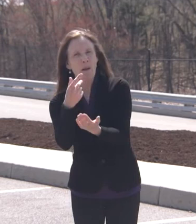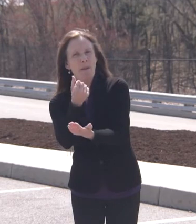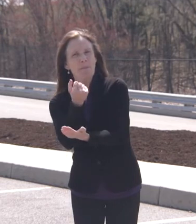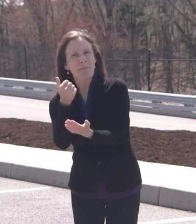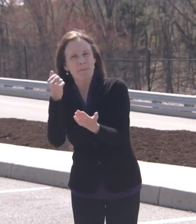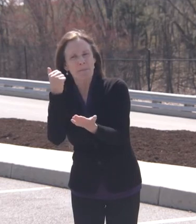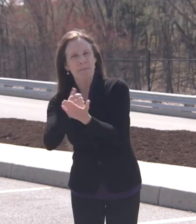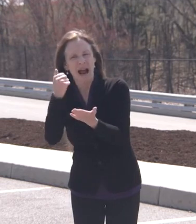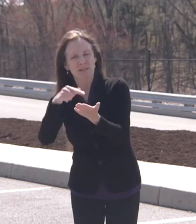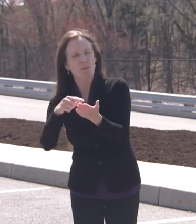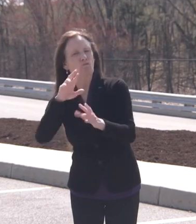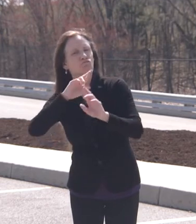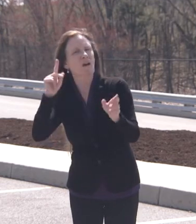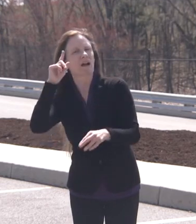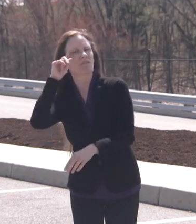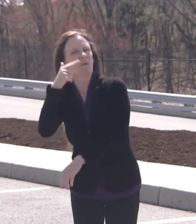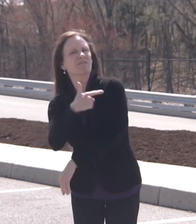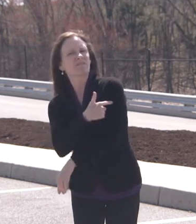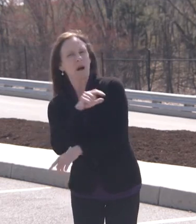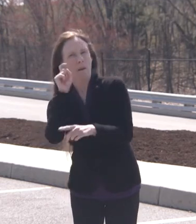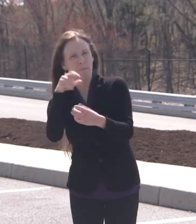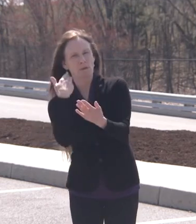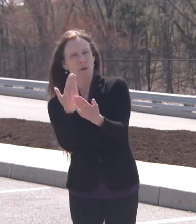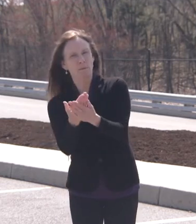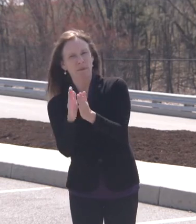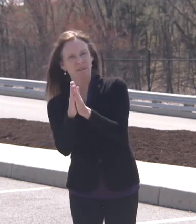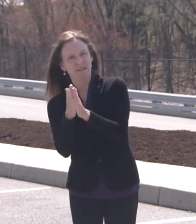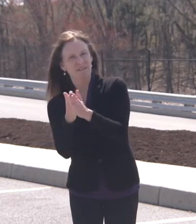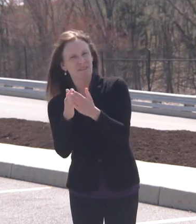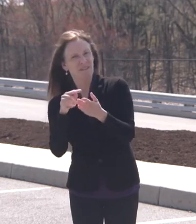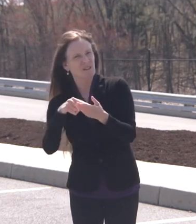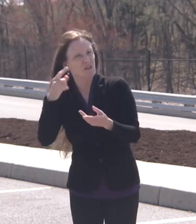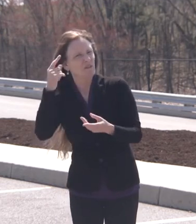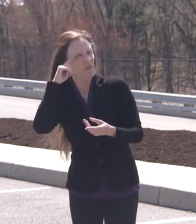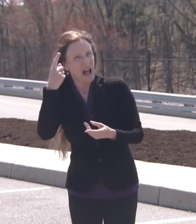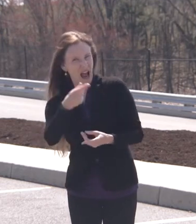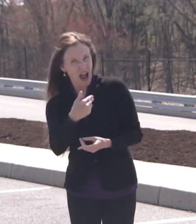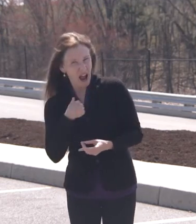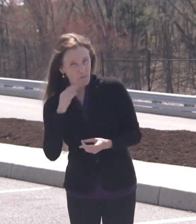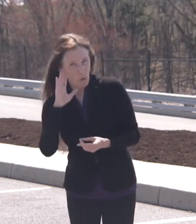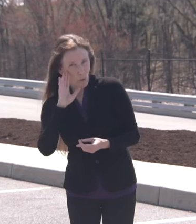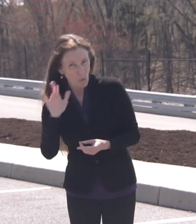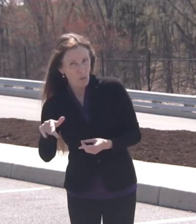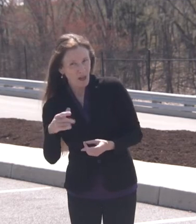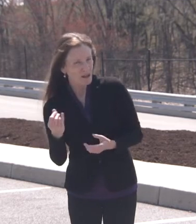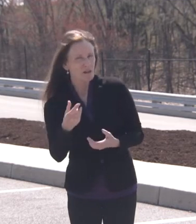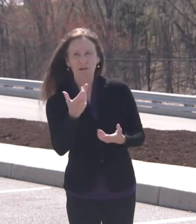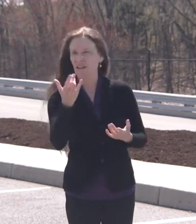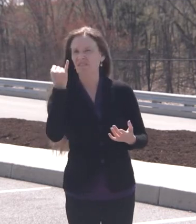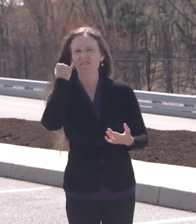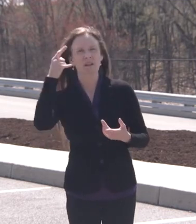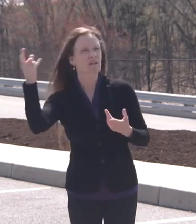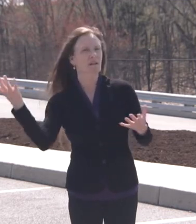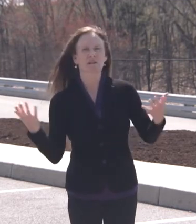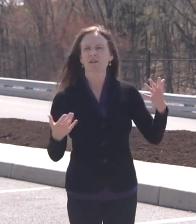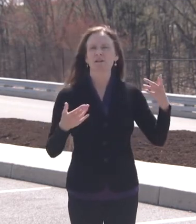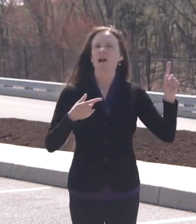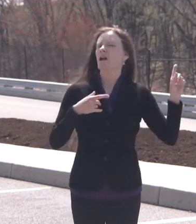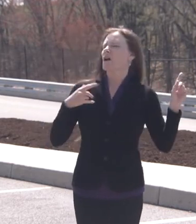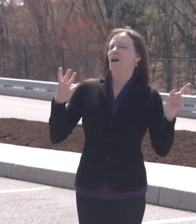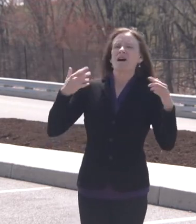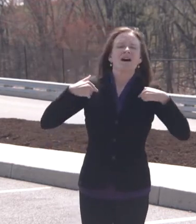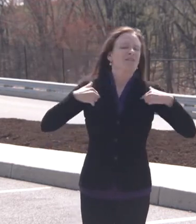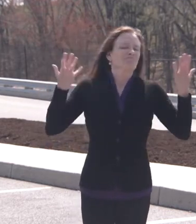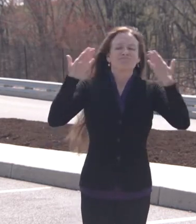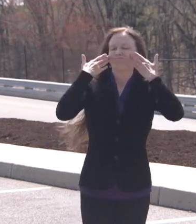the proposed bill to ban the passports? Yeah, I haven't seen the bill, and I'm not sure. I don't really have an opinion on